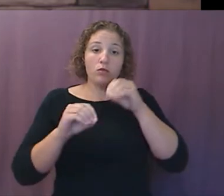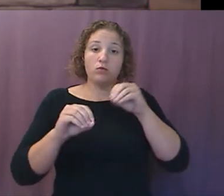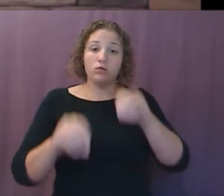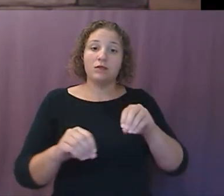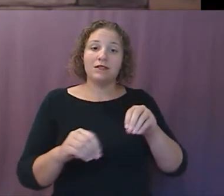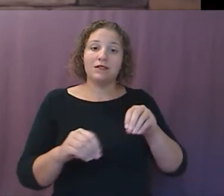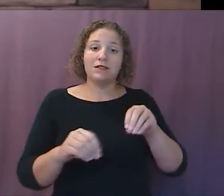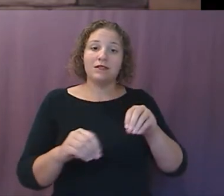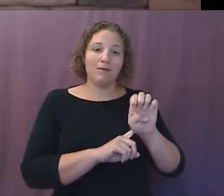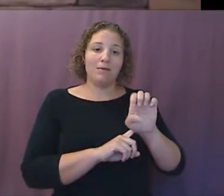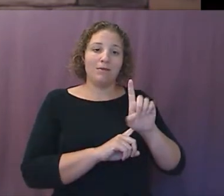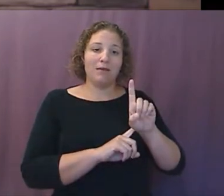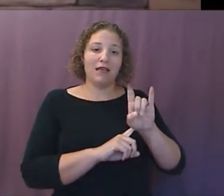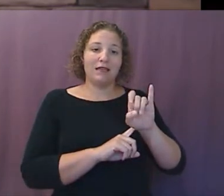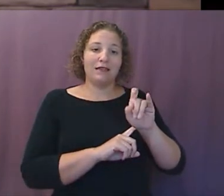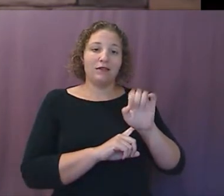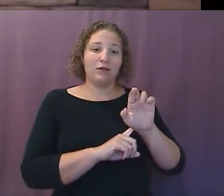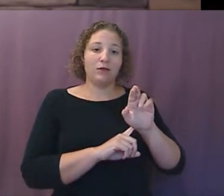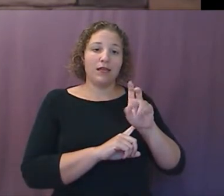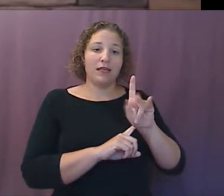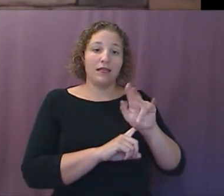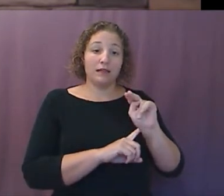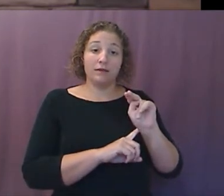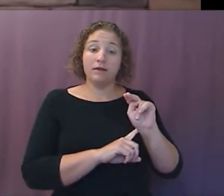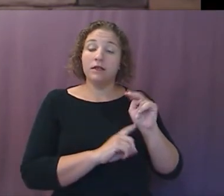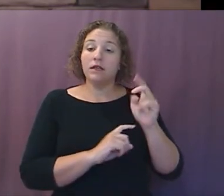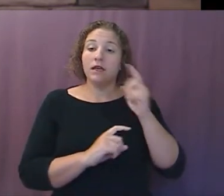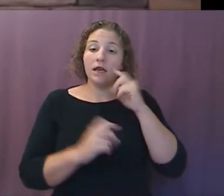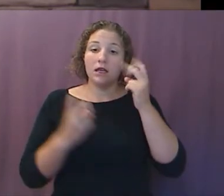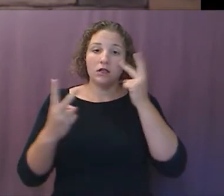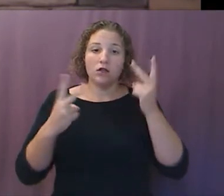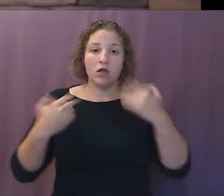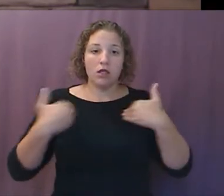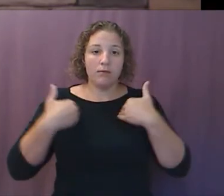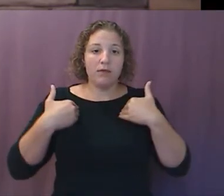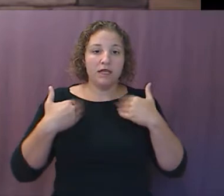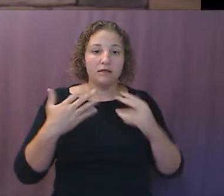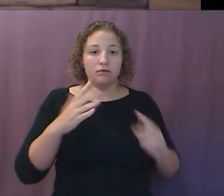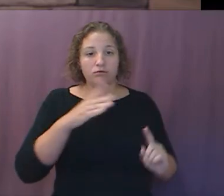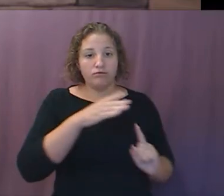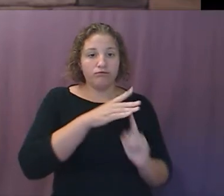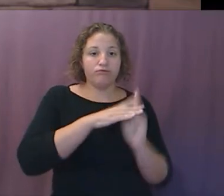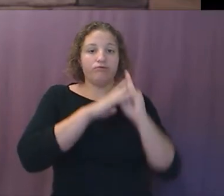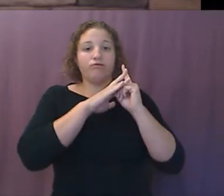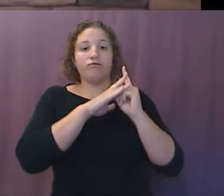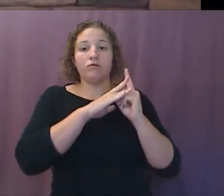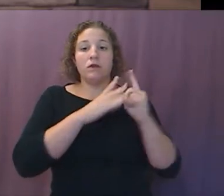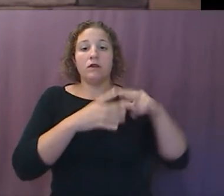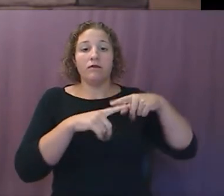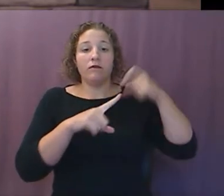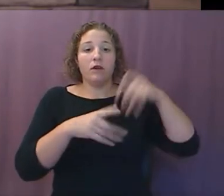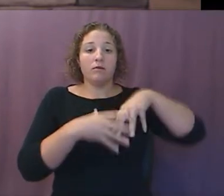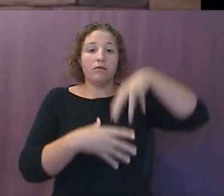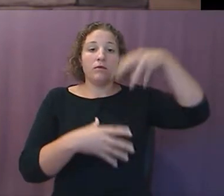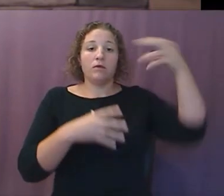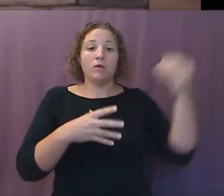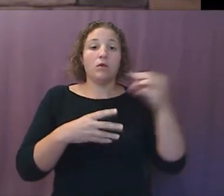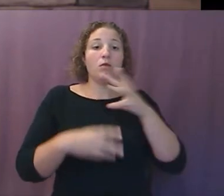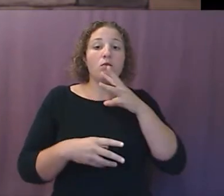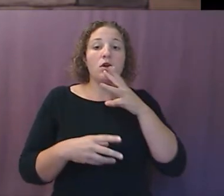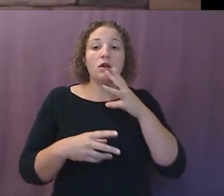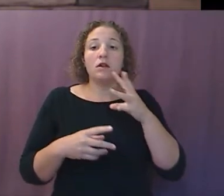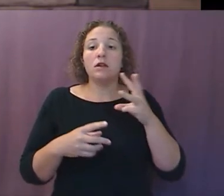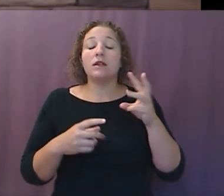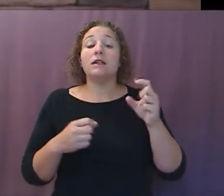And I saw a beast rise up out of the sea, having again seven heads and ten horns. We'll learn in chapter 17,